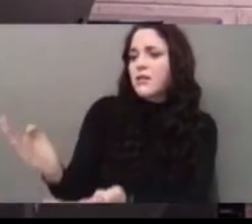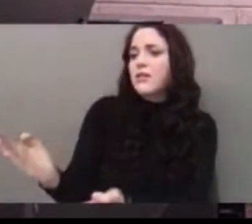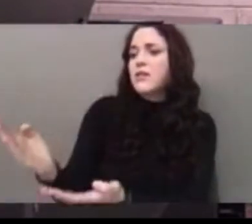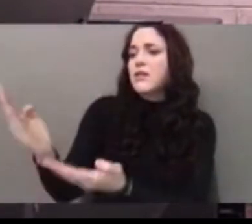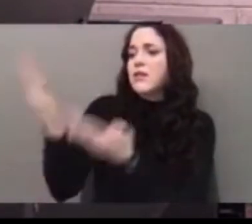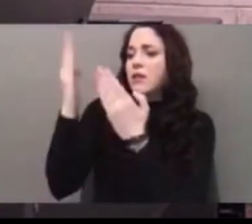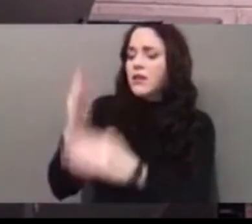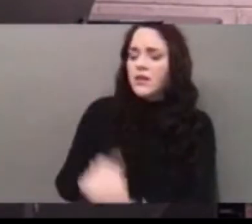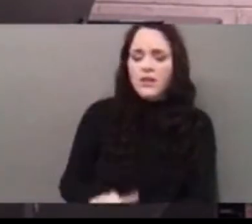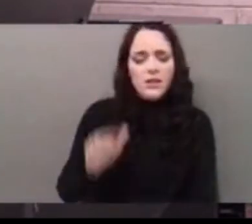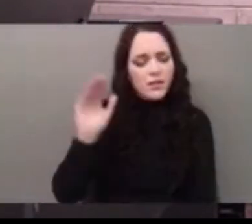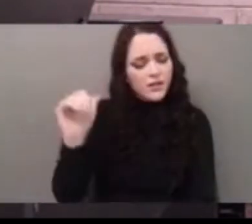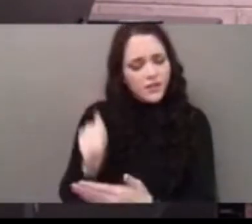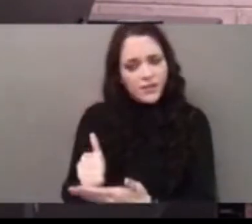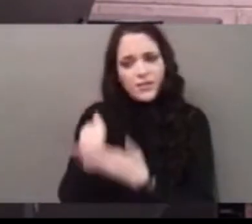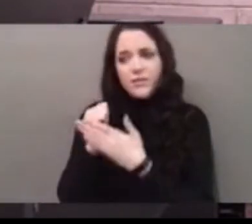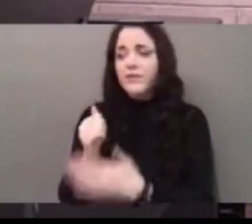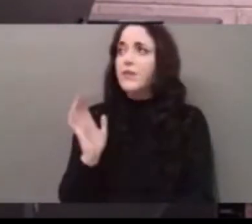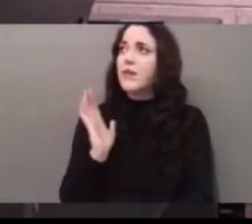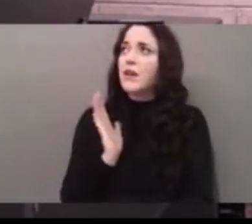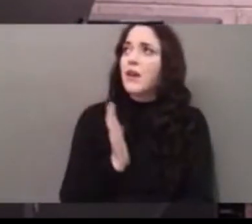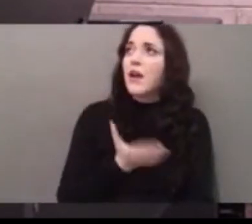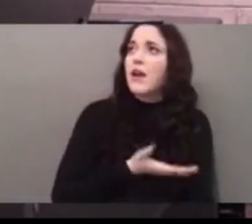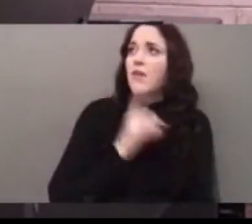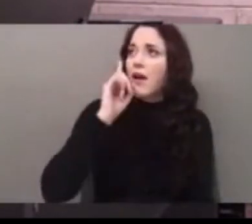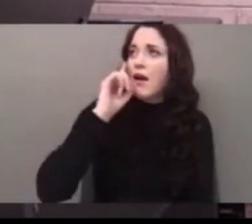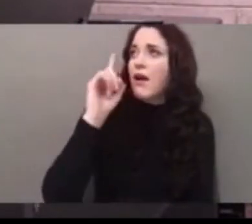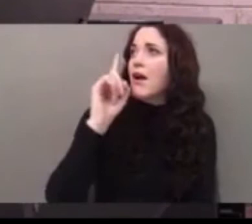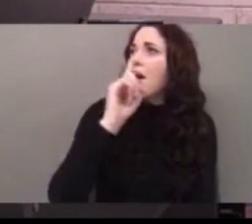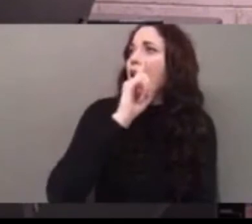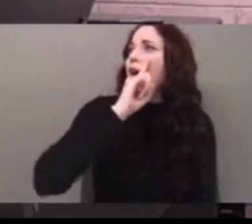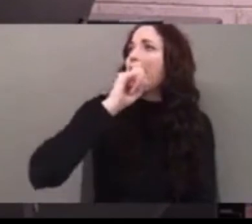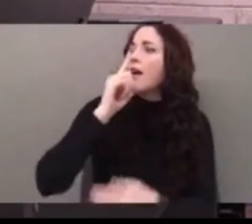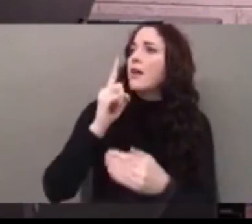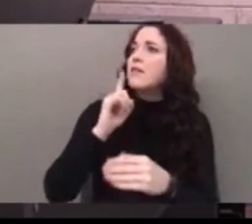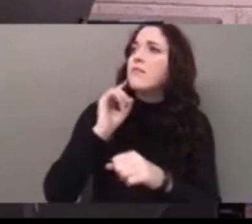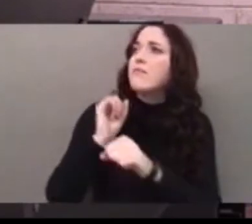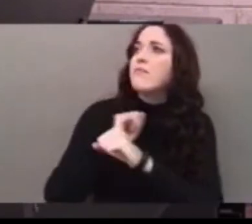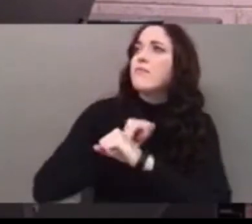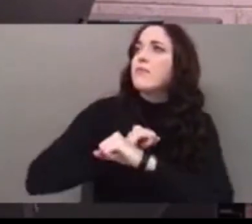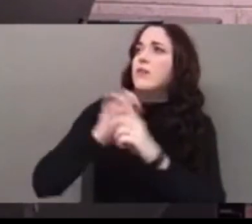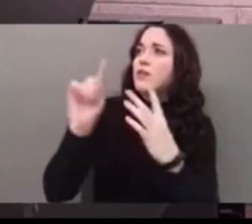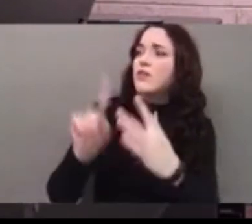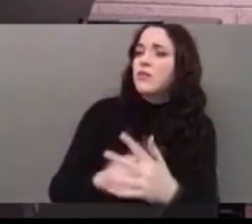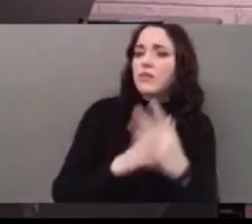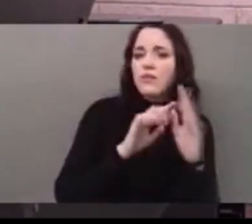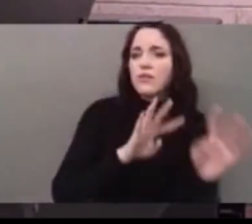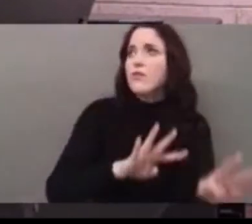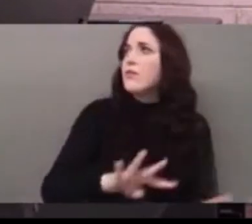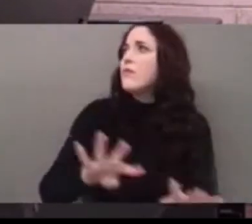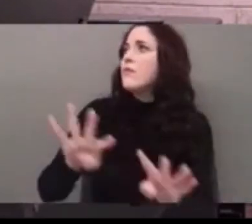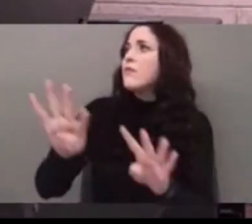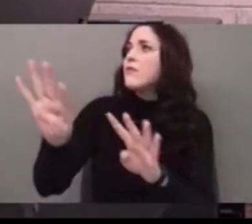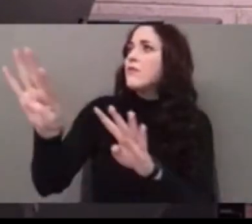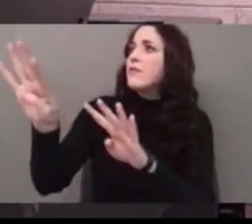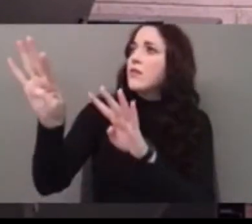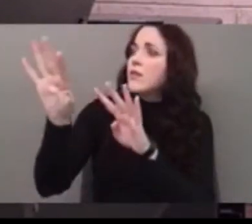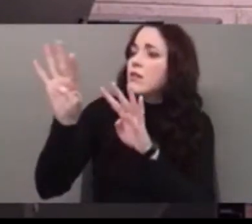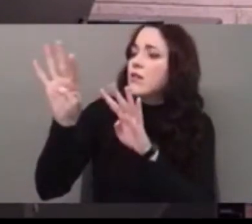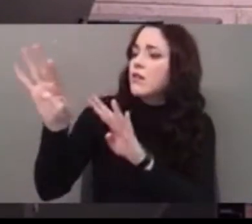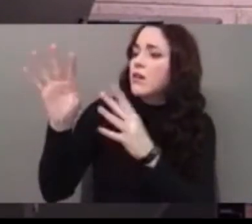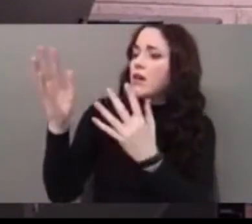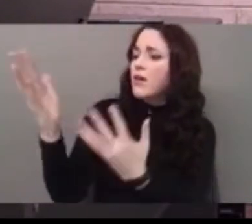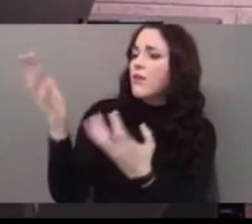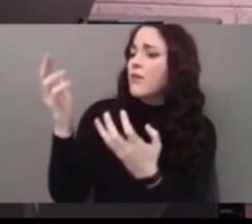Open our eyes, Lord. We want to